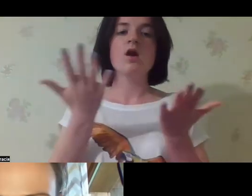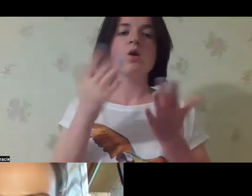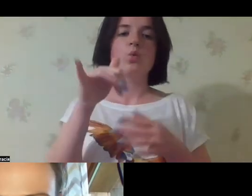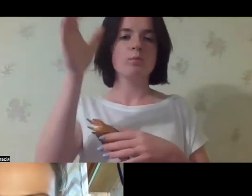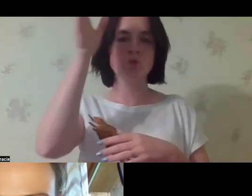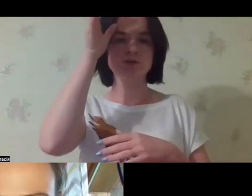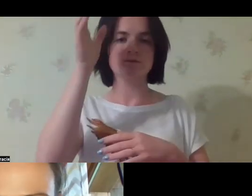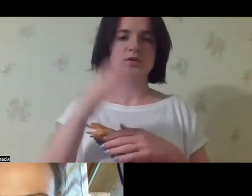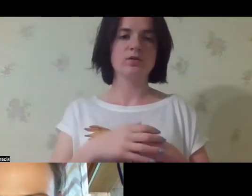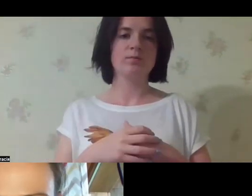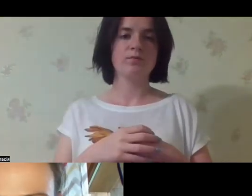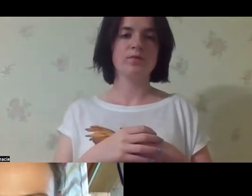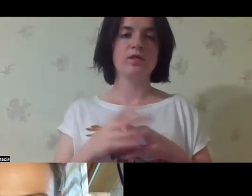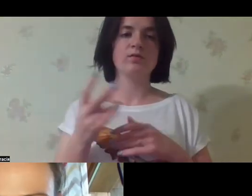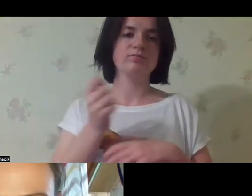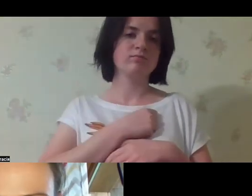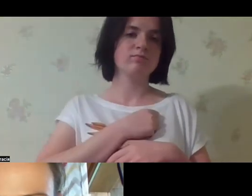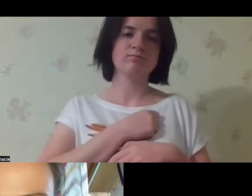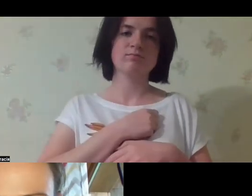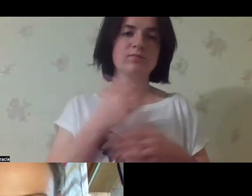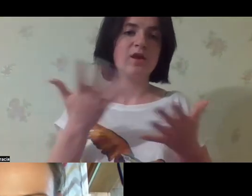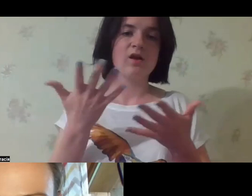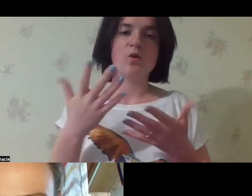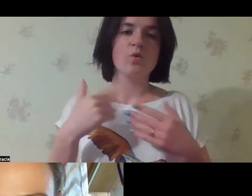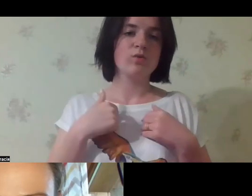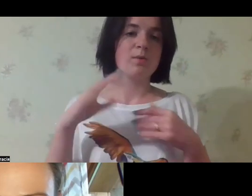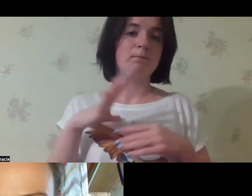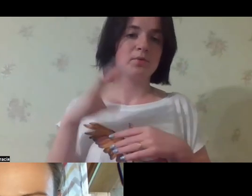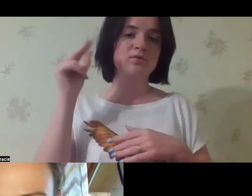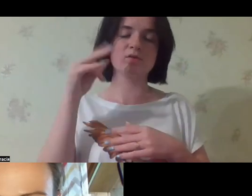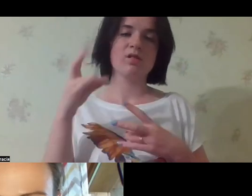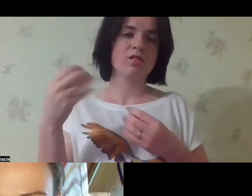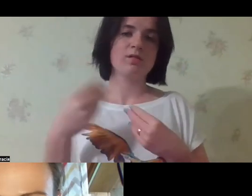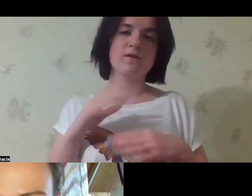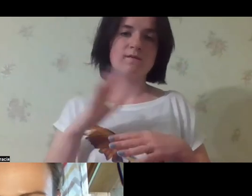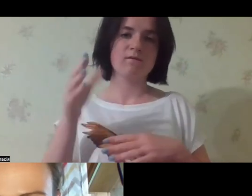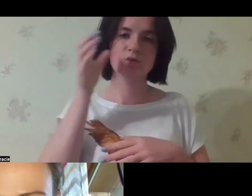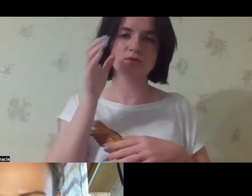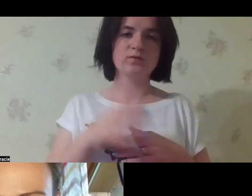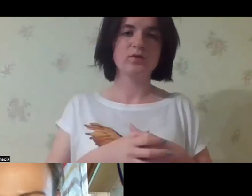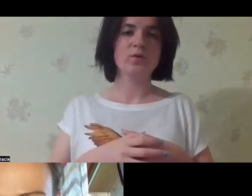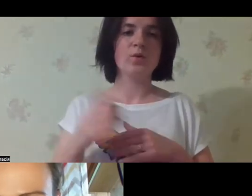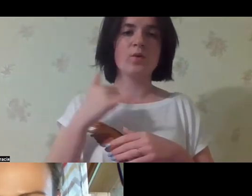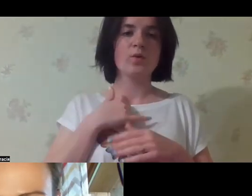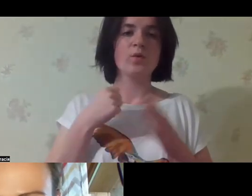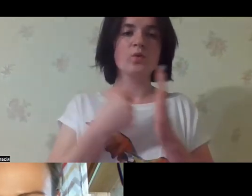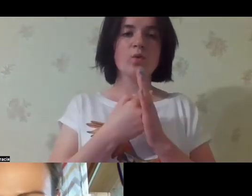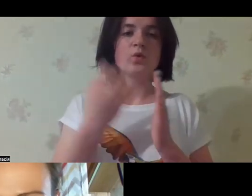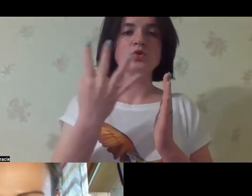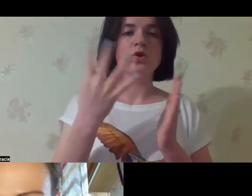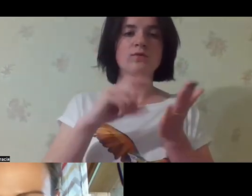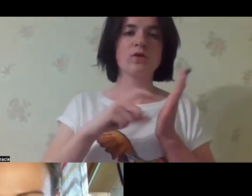Did you have education there? Unfortunately, the institution where I stayed did not offer education.